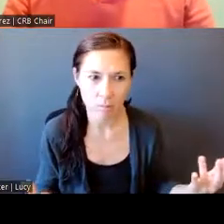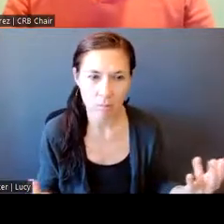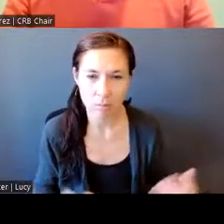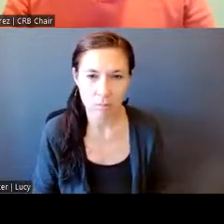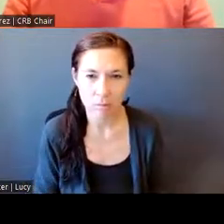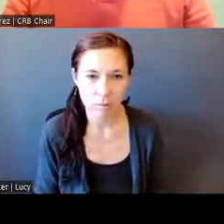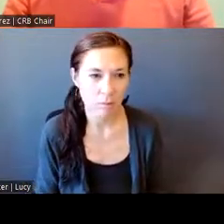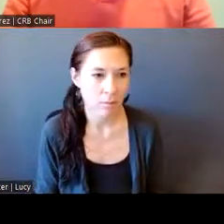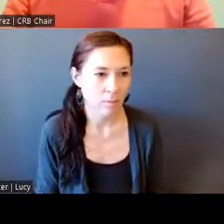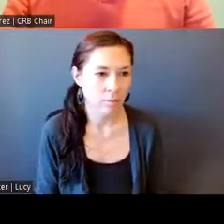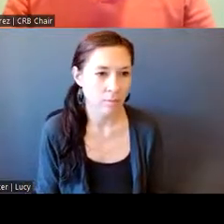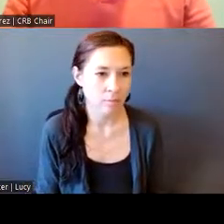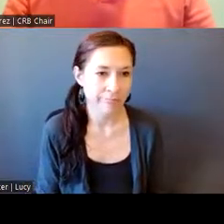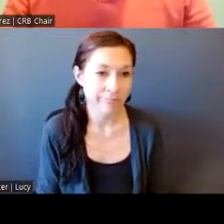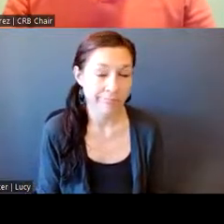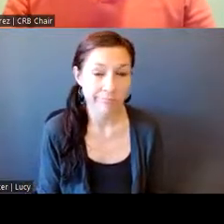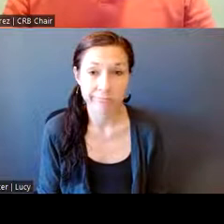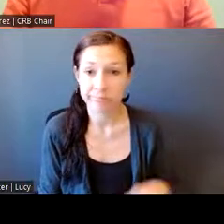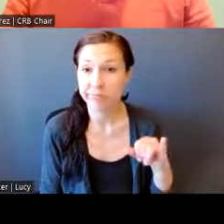And that was our youngest.